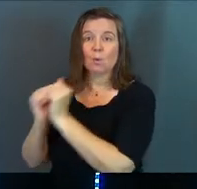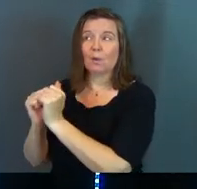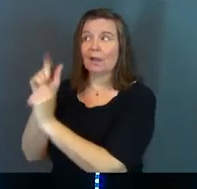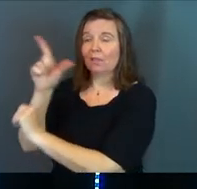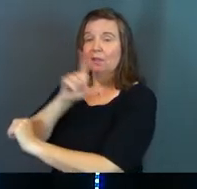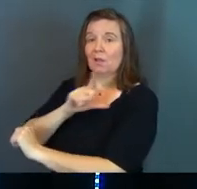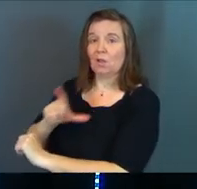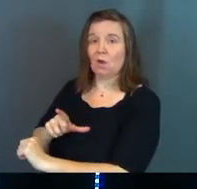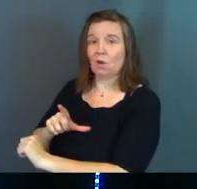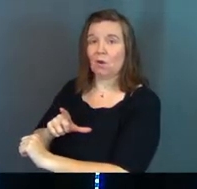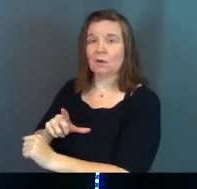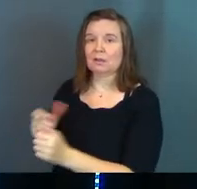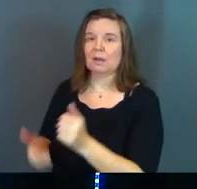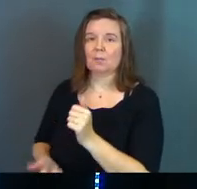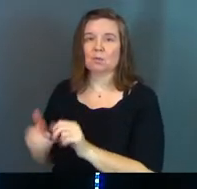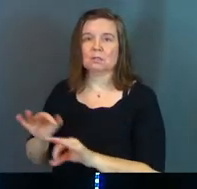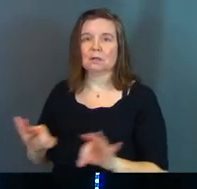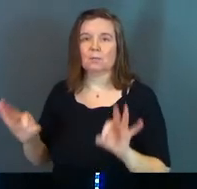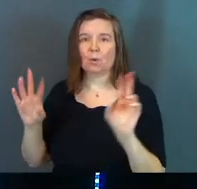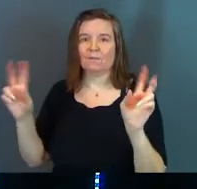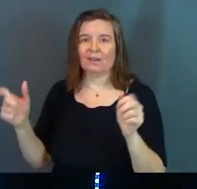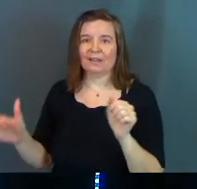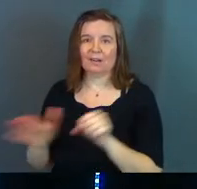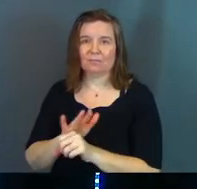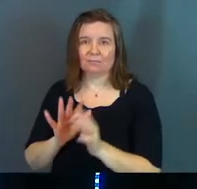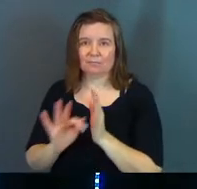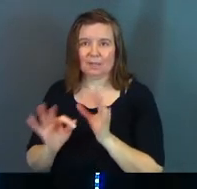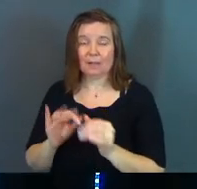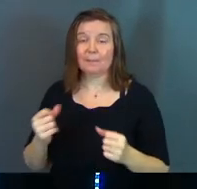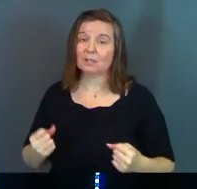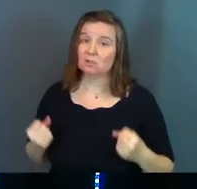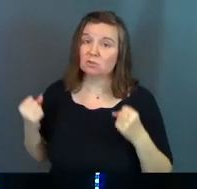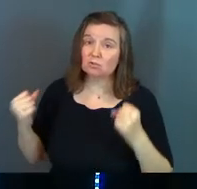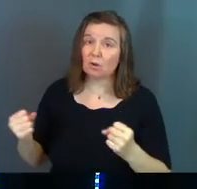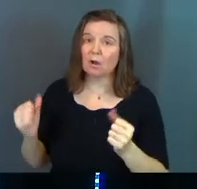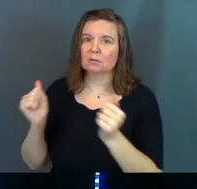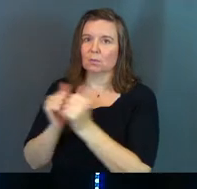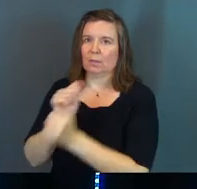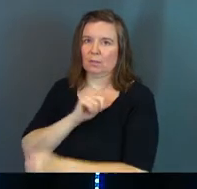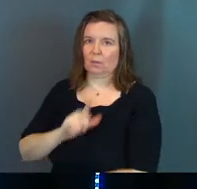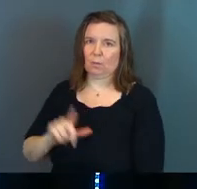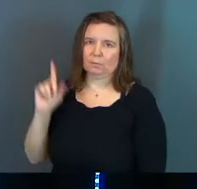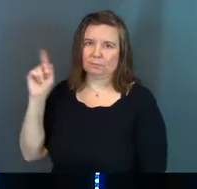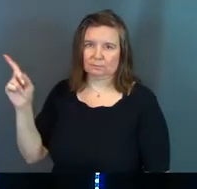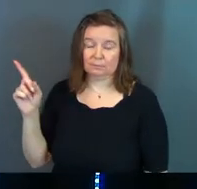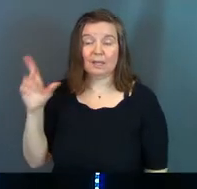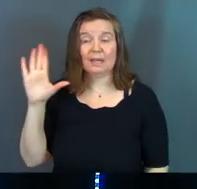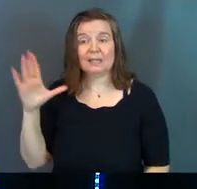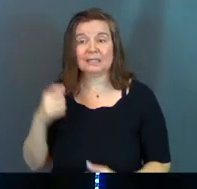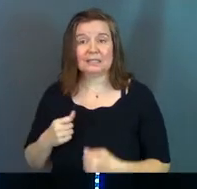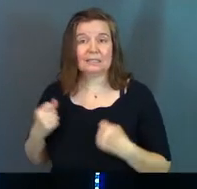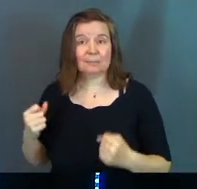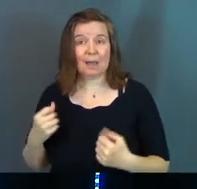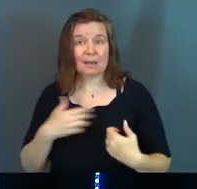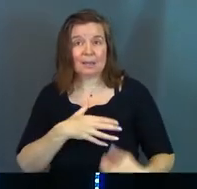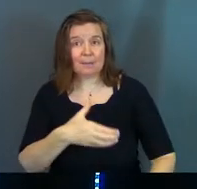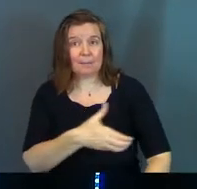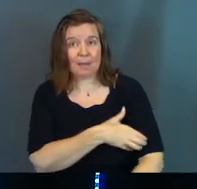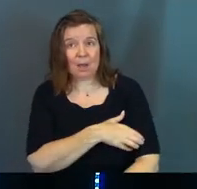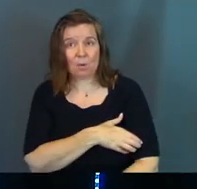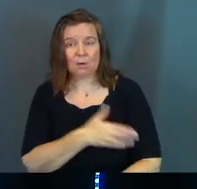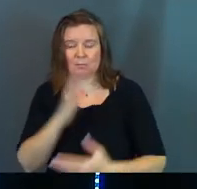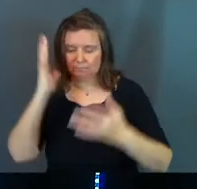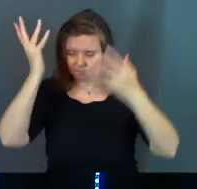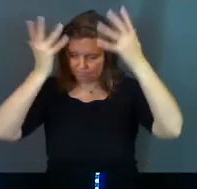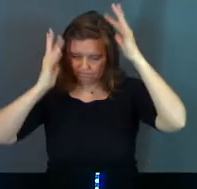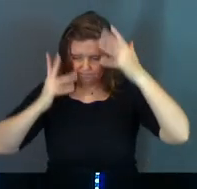The most important phrase in that entire passage, be strong in the Lord and in his mighty power, put on